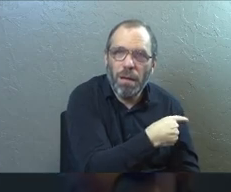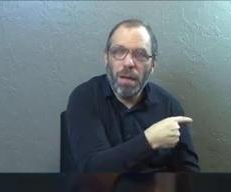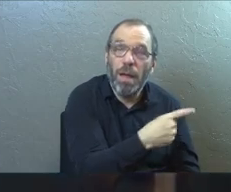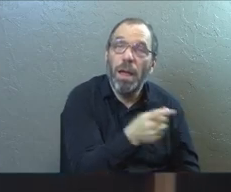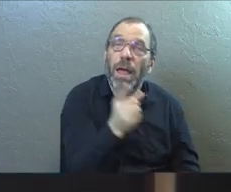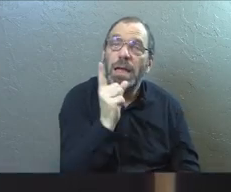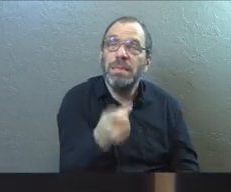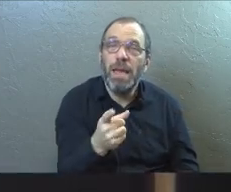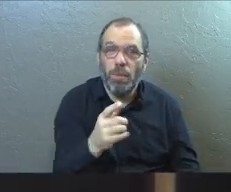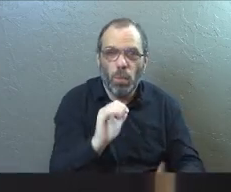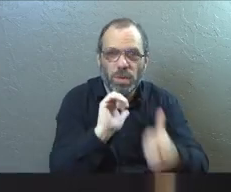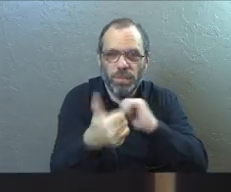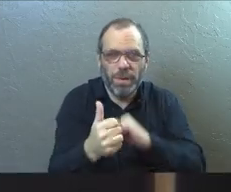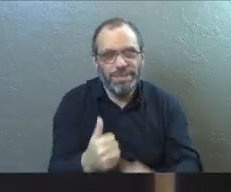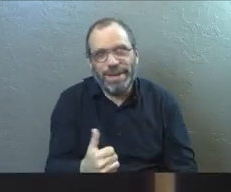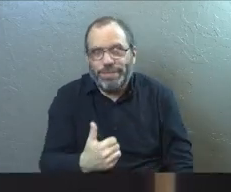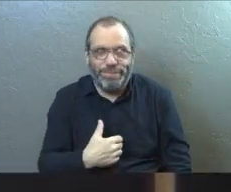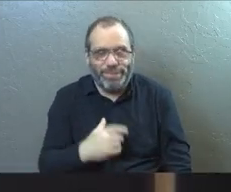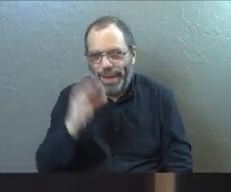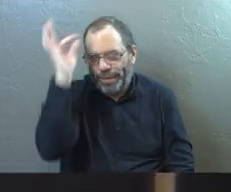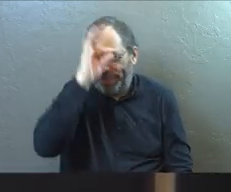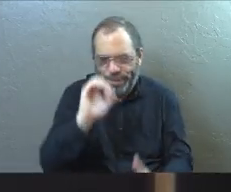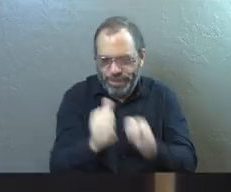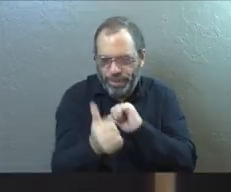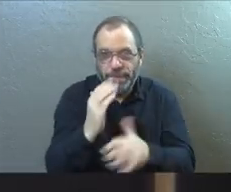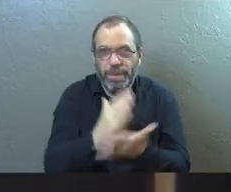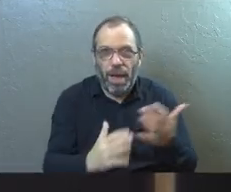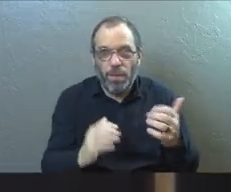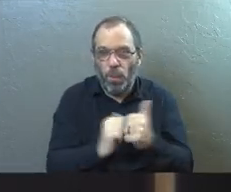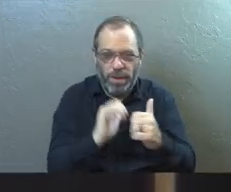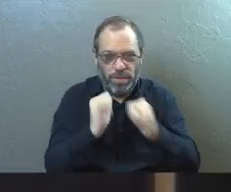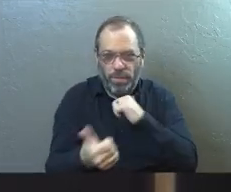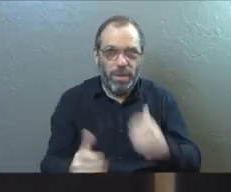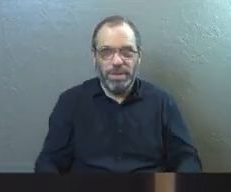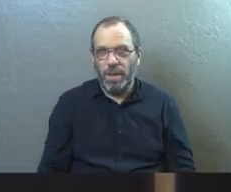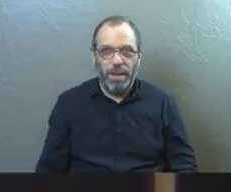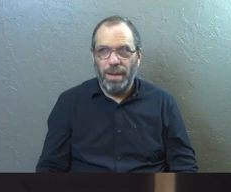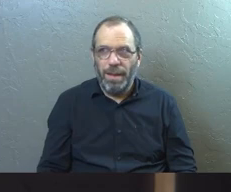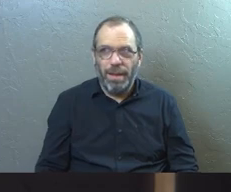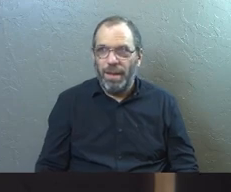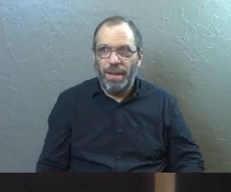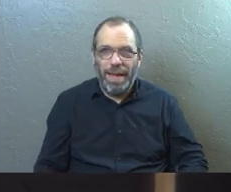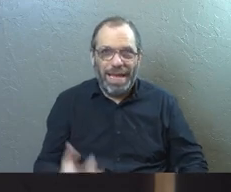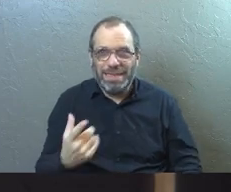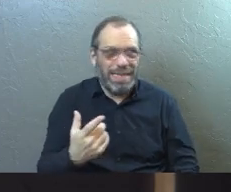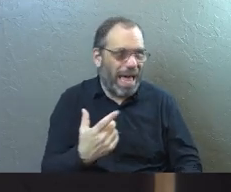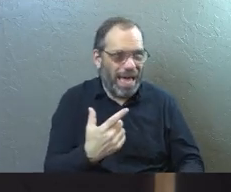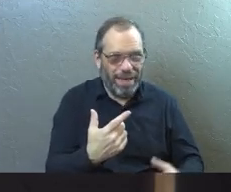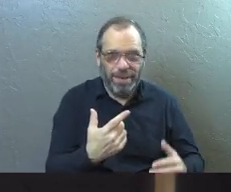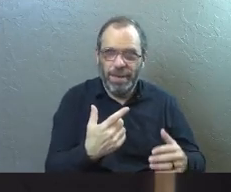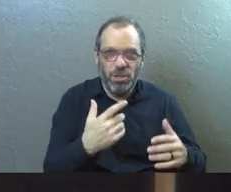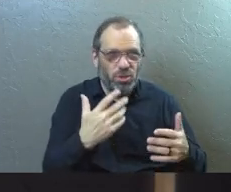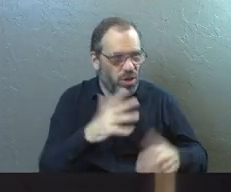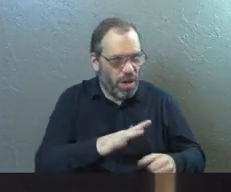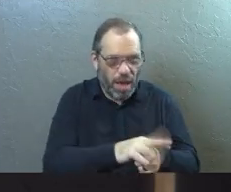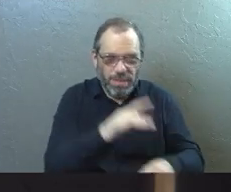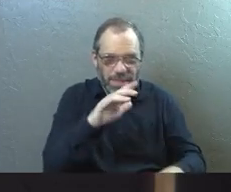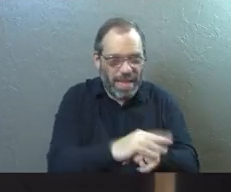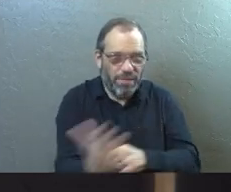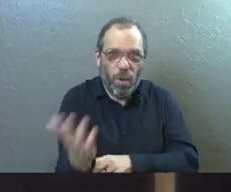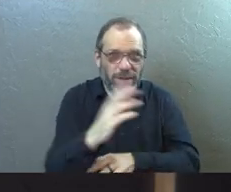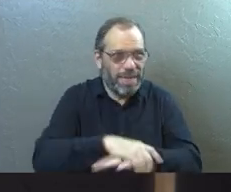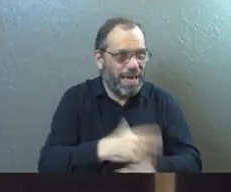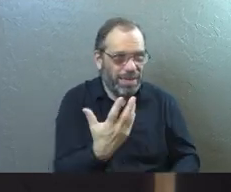And some of you with the sports, and I don't know much about sports, but some of you with the sports, it's like the wrong guy took the wrong ball into the wrong place and you're upset for